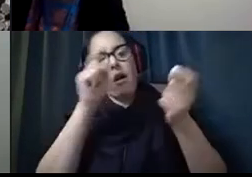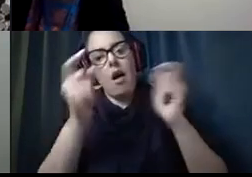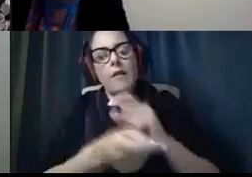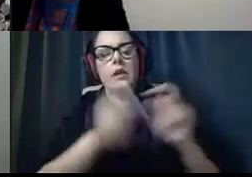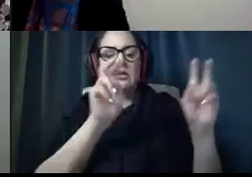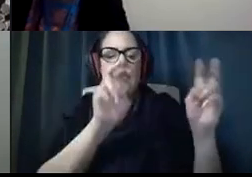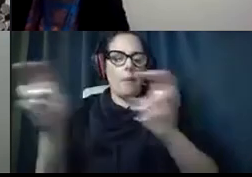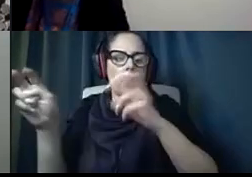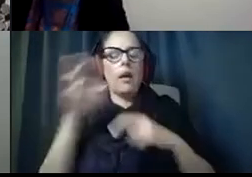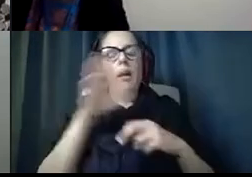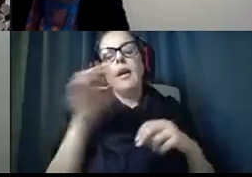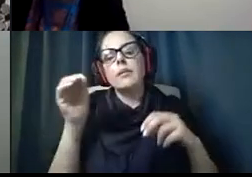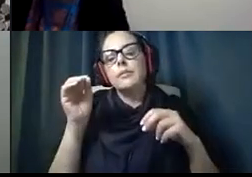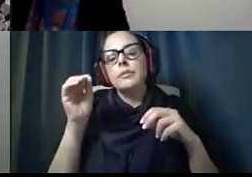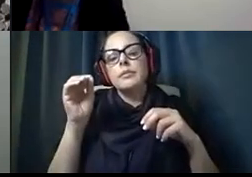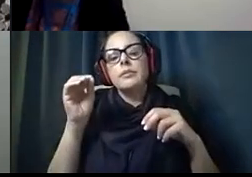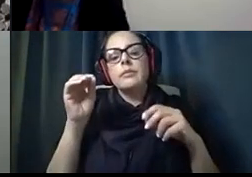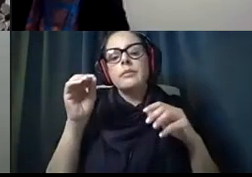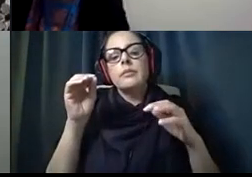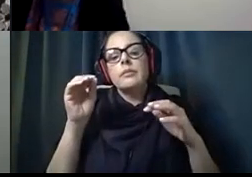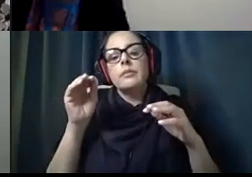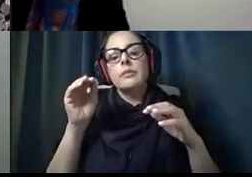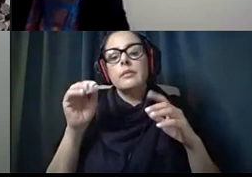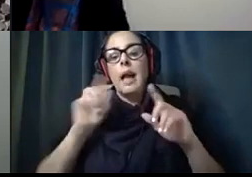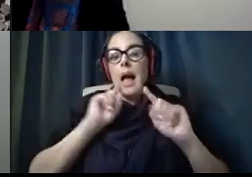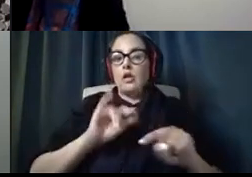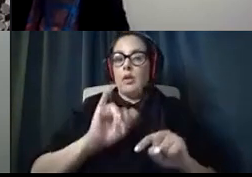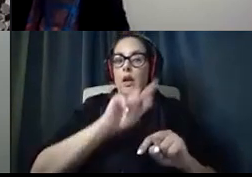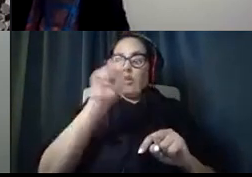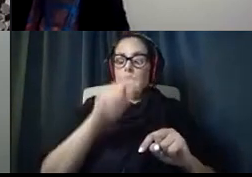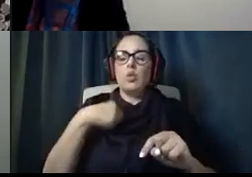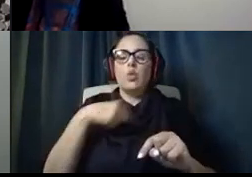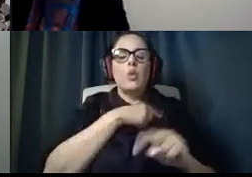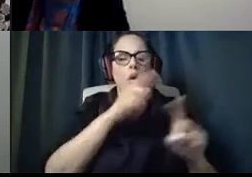And to answer that question, we also